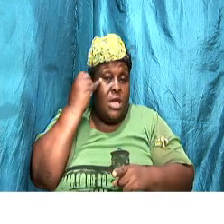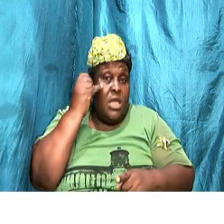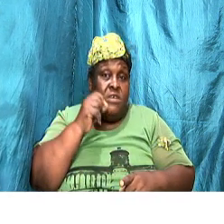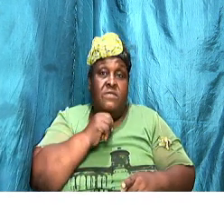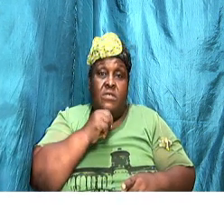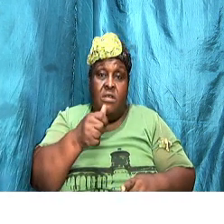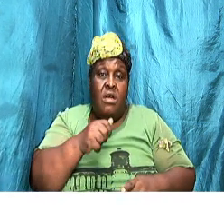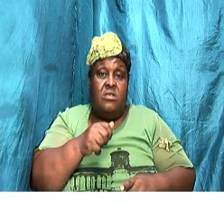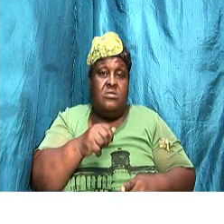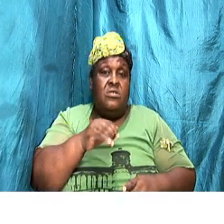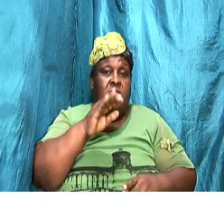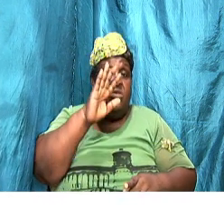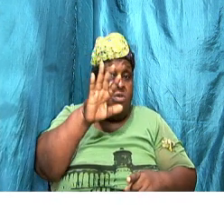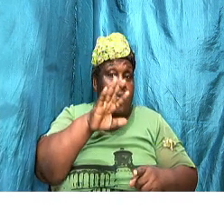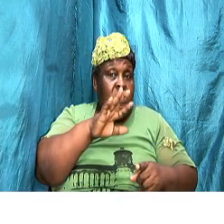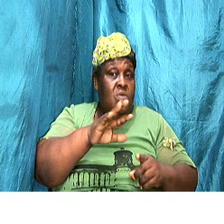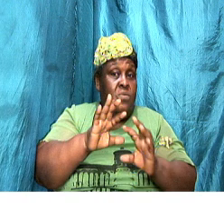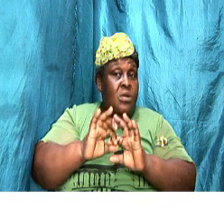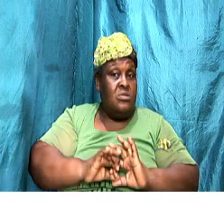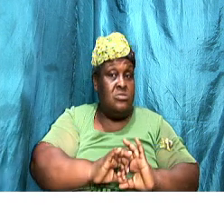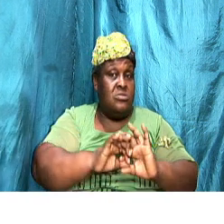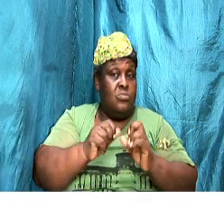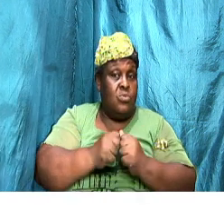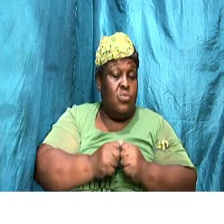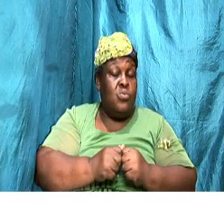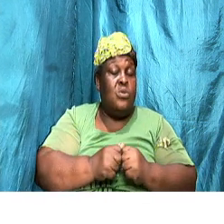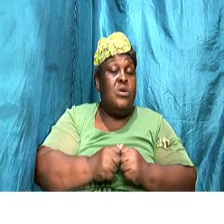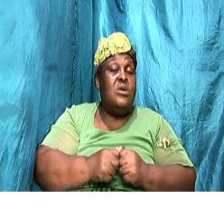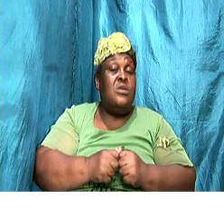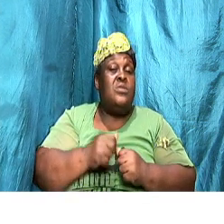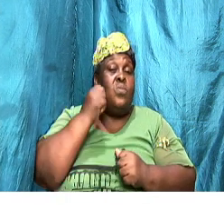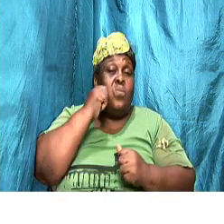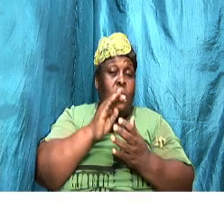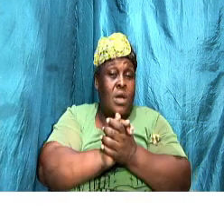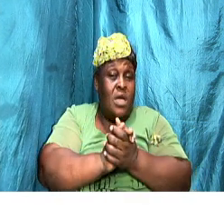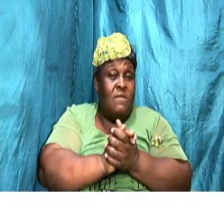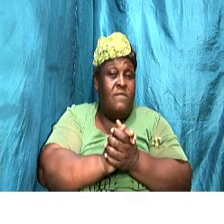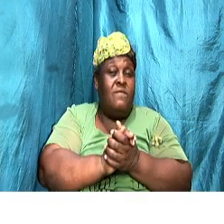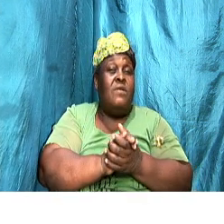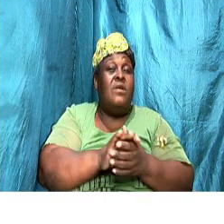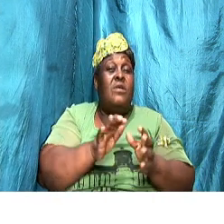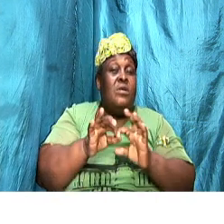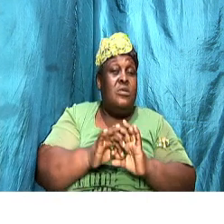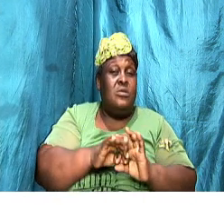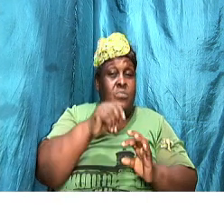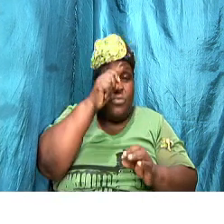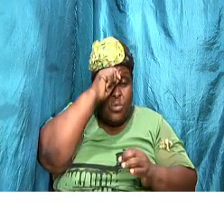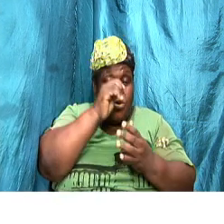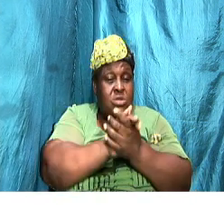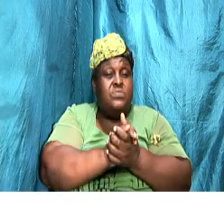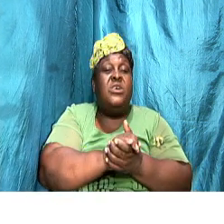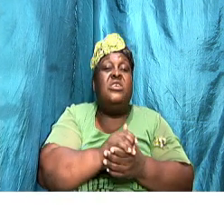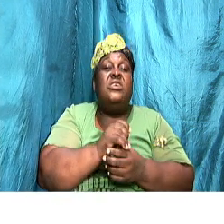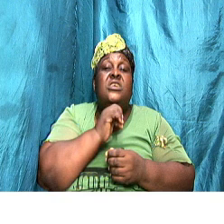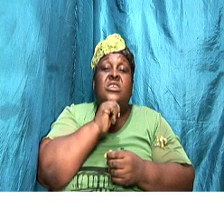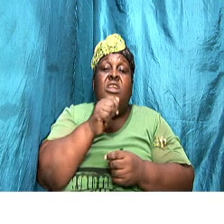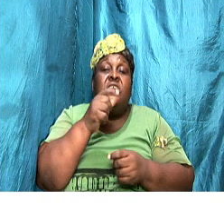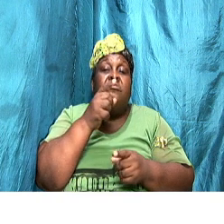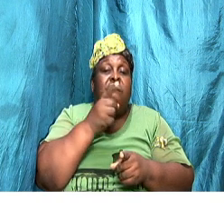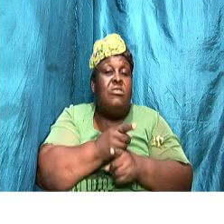it is God that changed us as men and it is God that changed the ladies